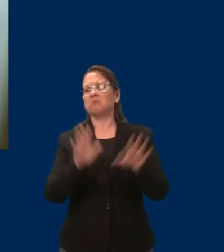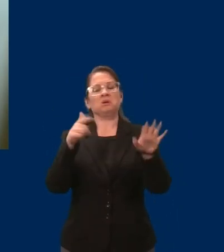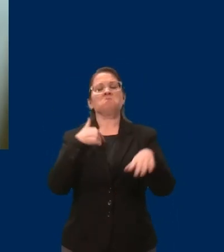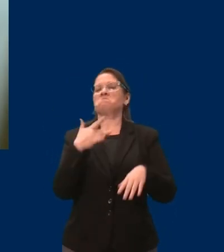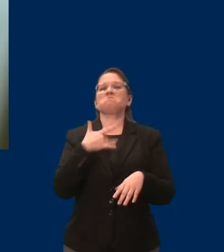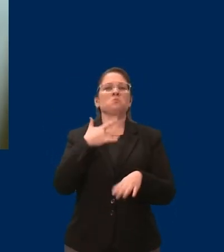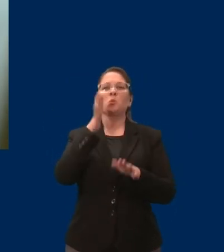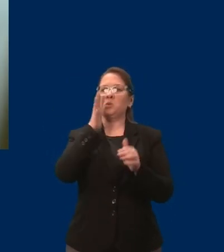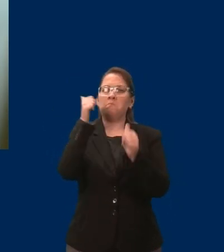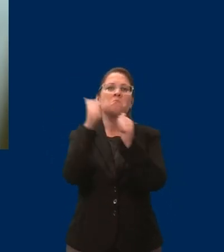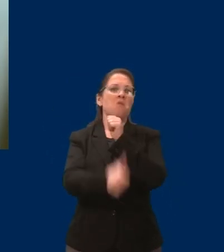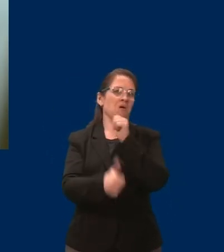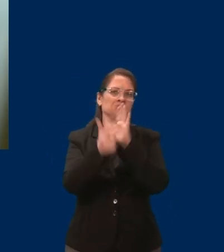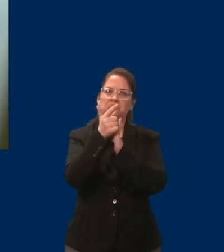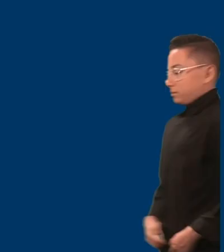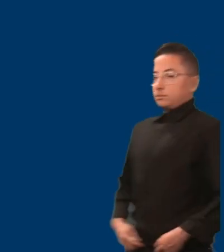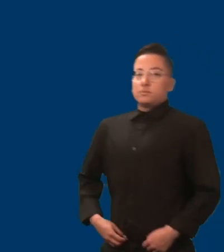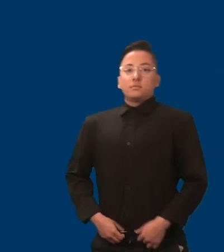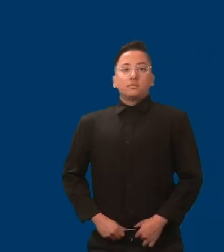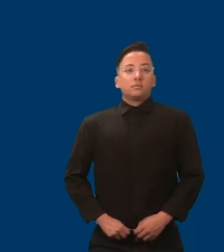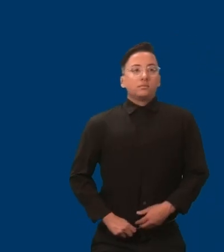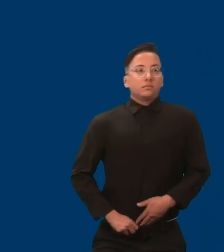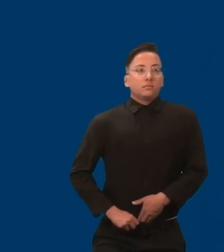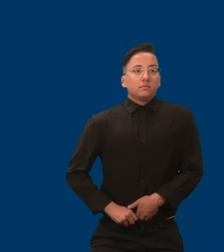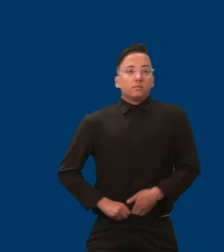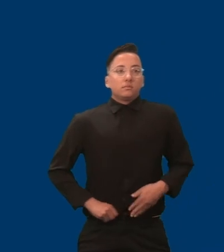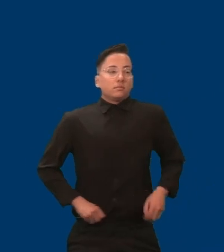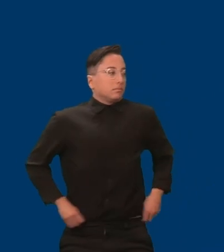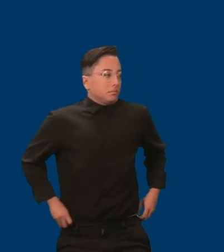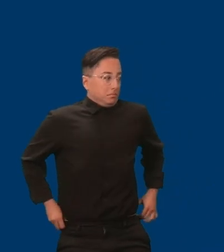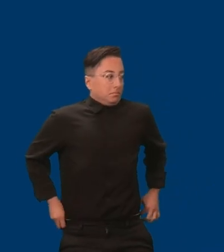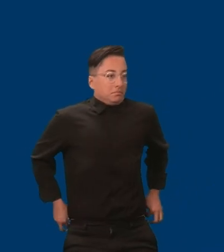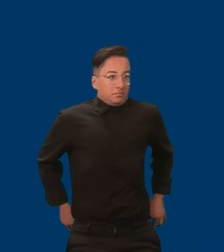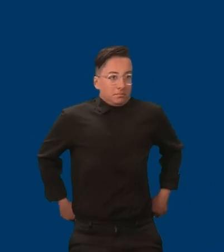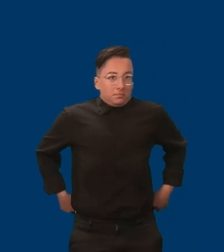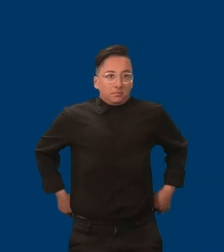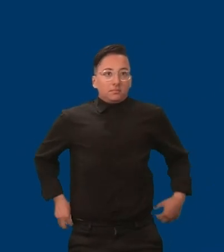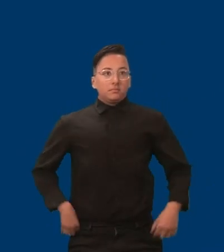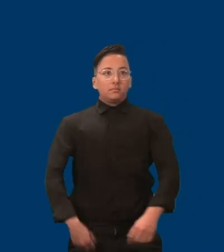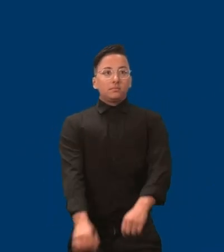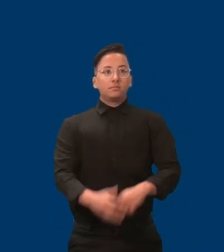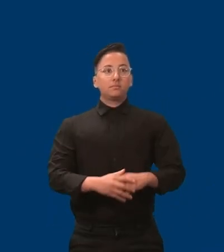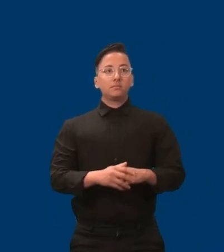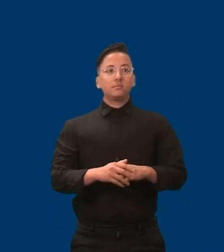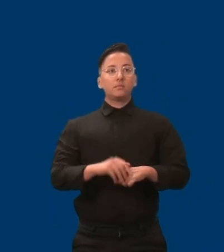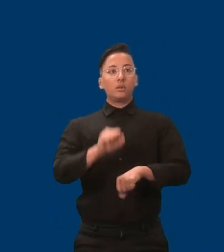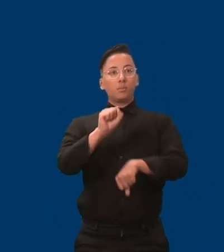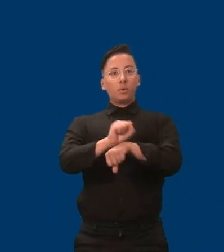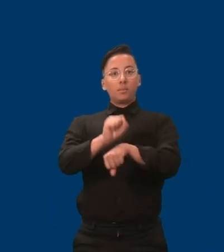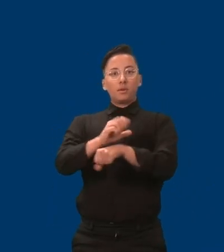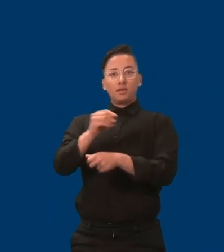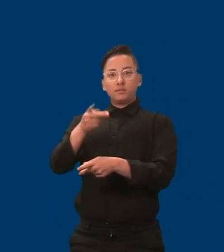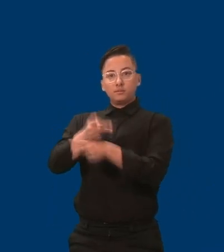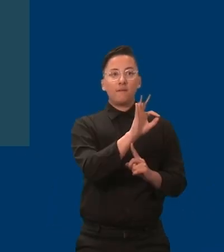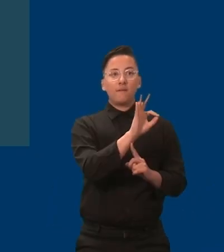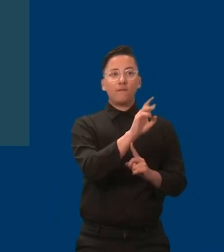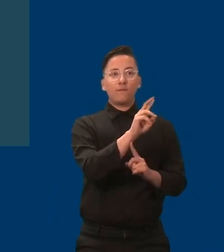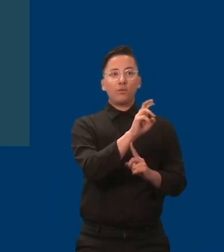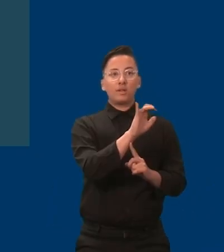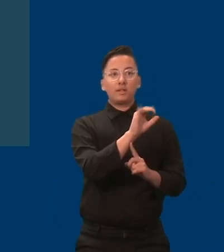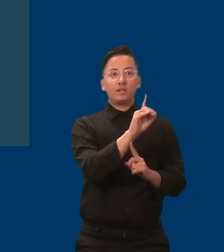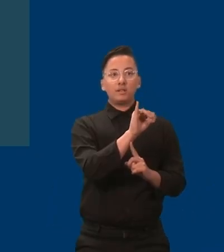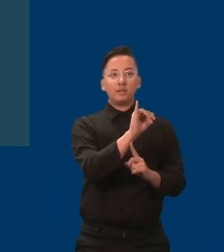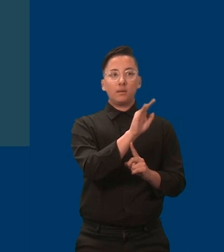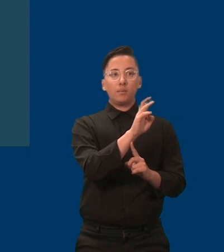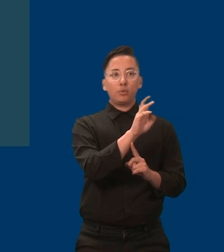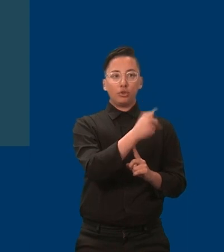investment in the workforce needed. Employment and retention of employees with disabilities. Hello